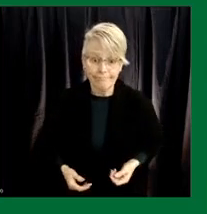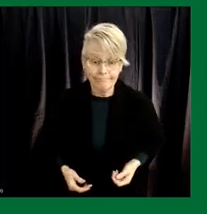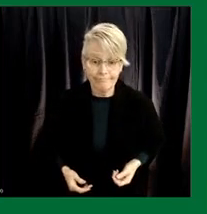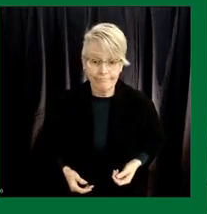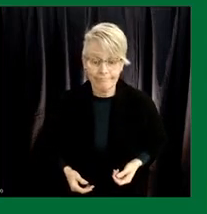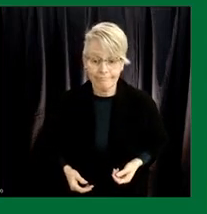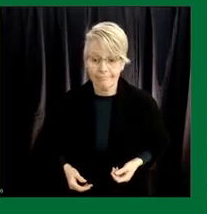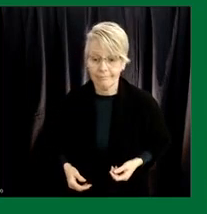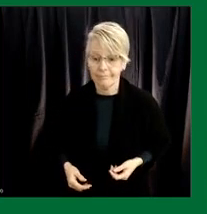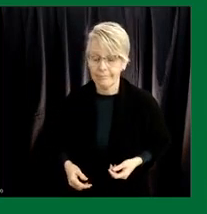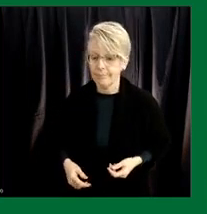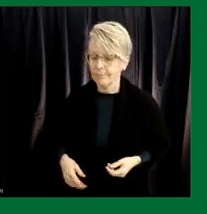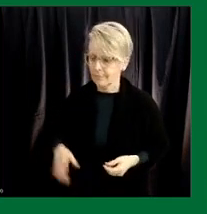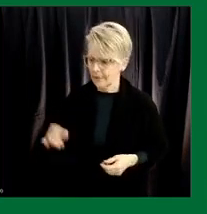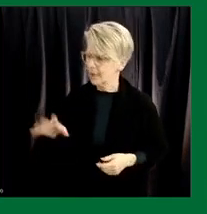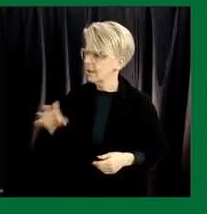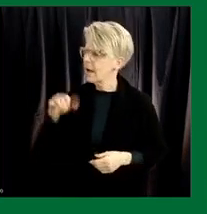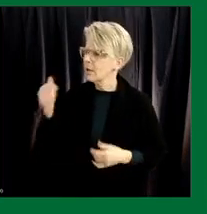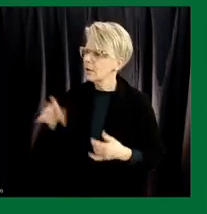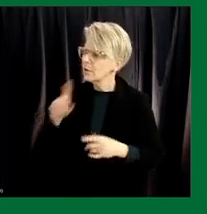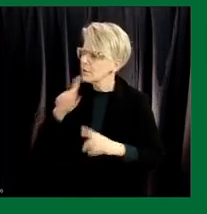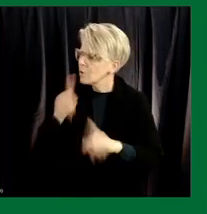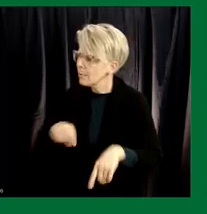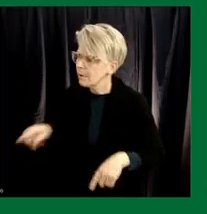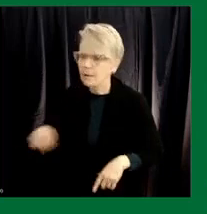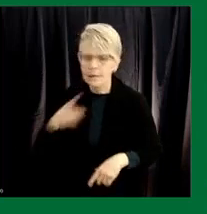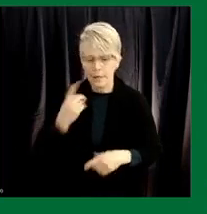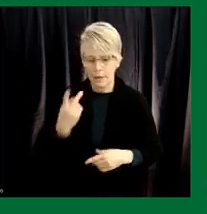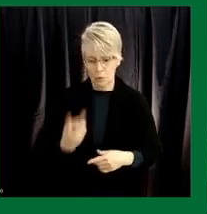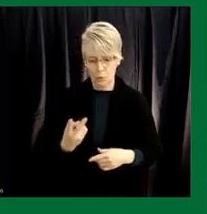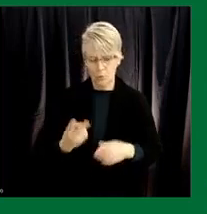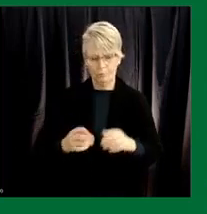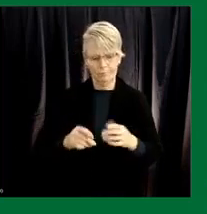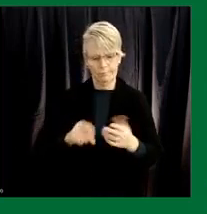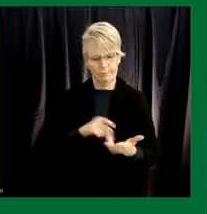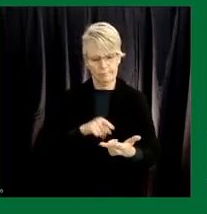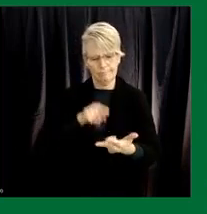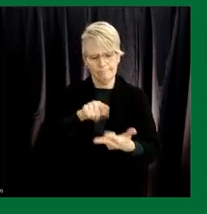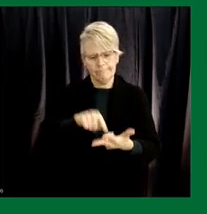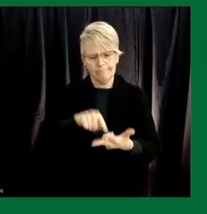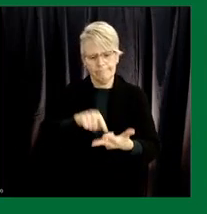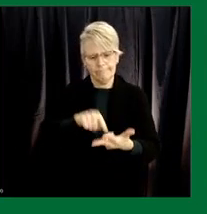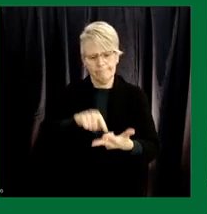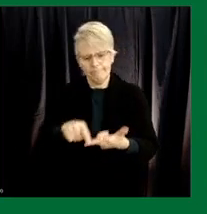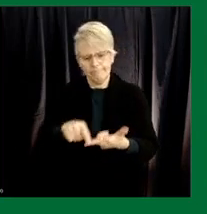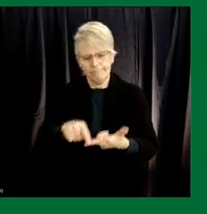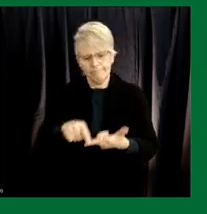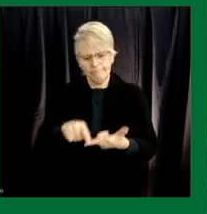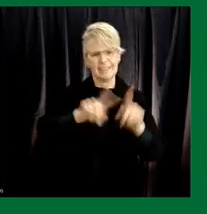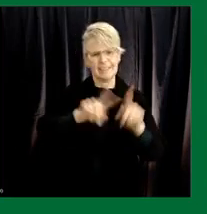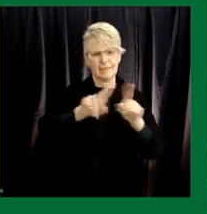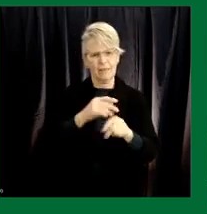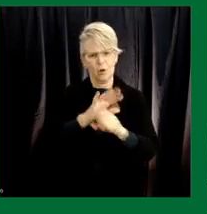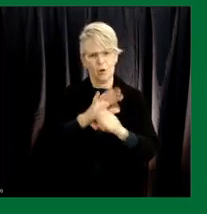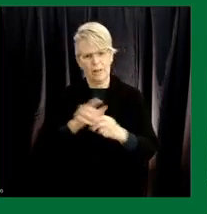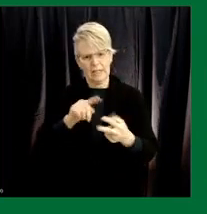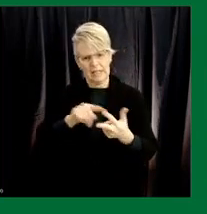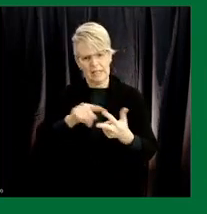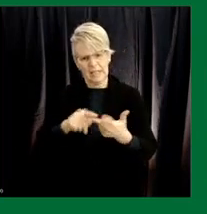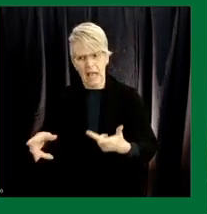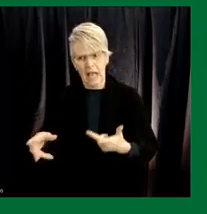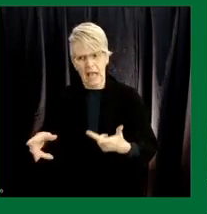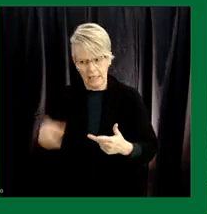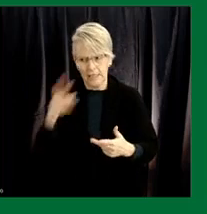um when it comes to the two variants that were detected here in regina that have no link to travel um the city's seen an uptick in test